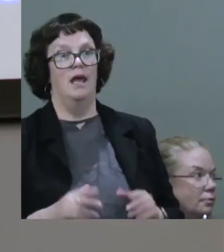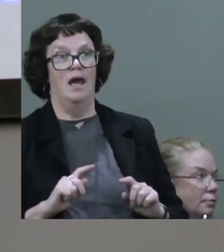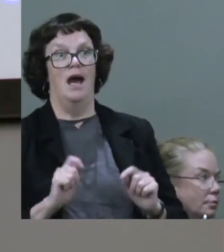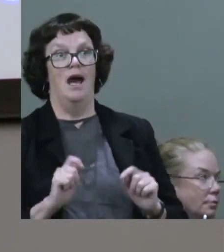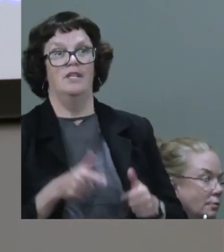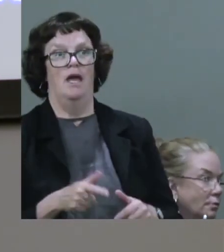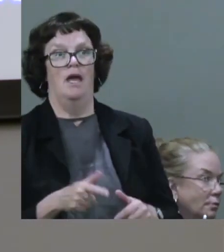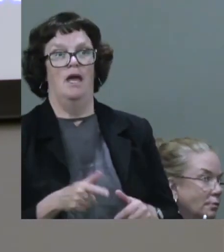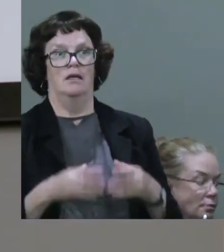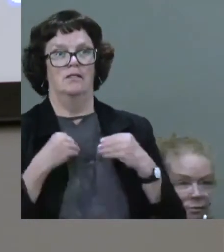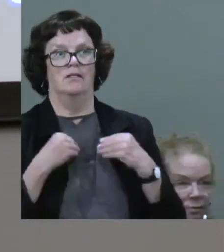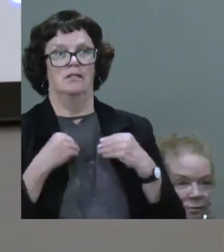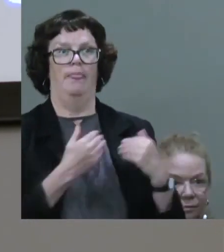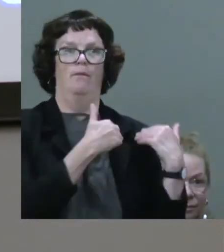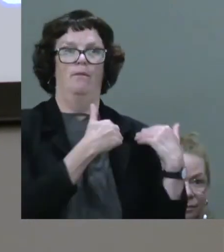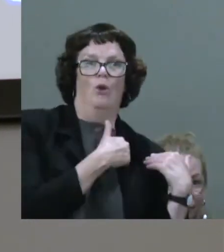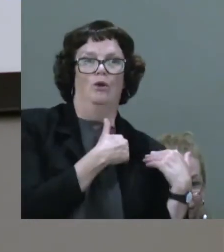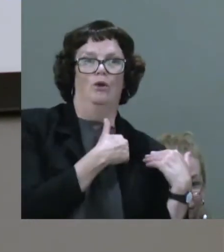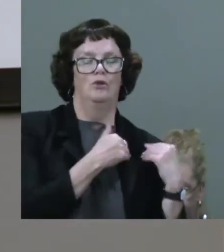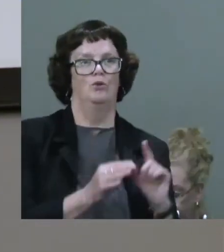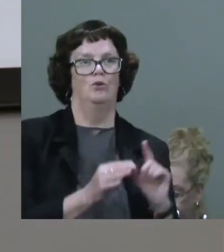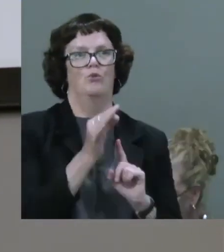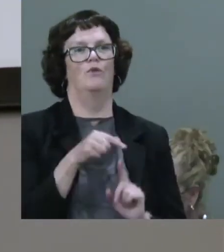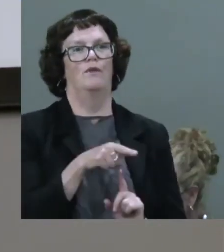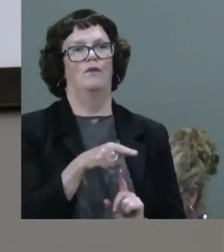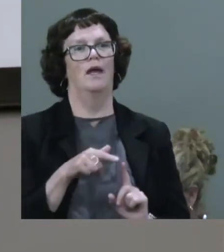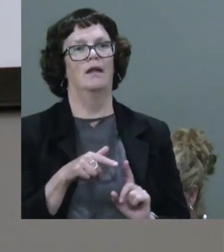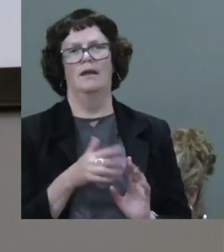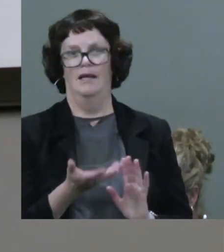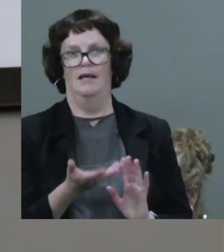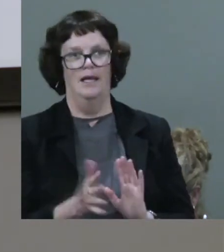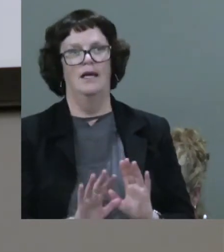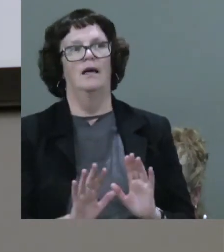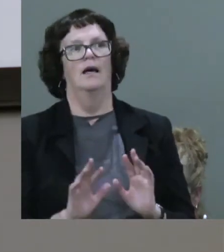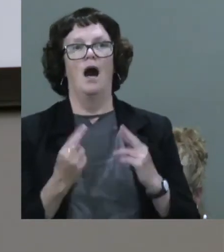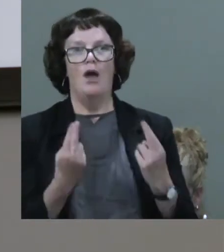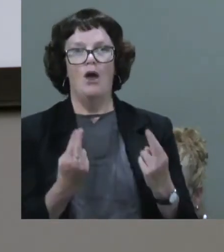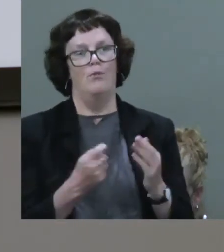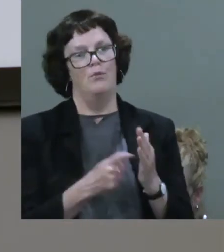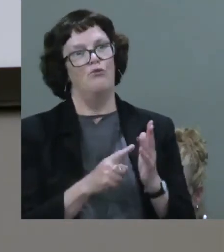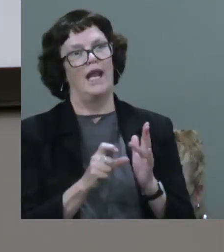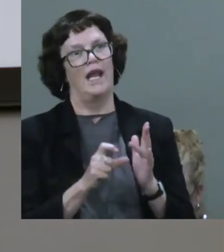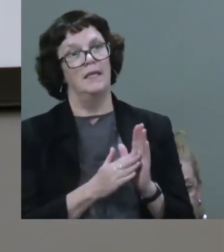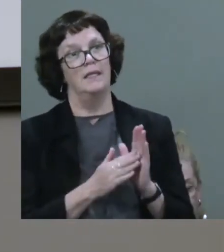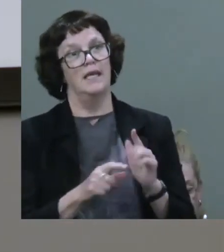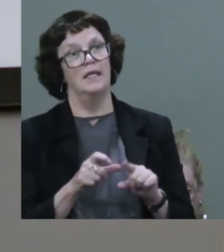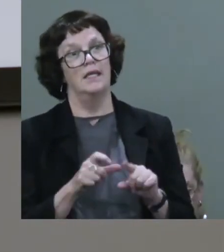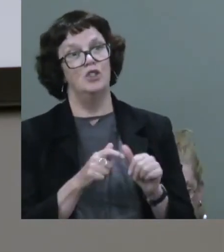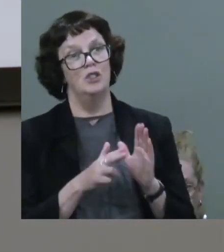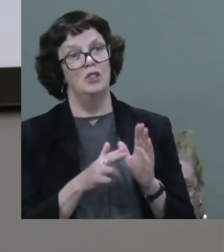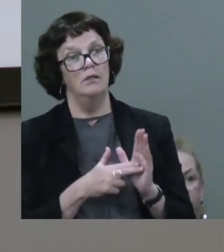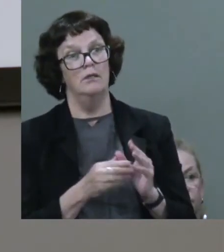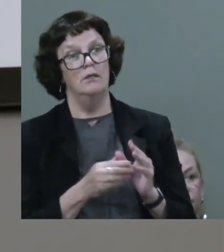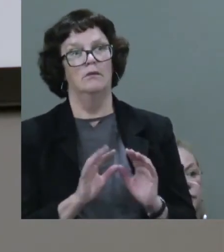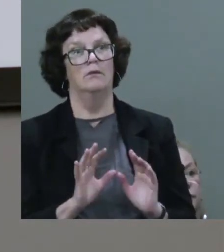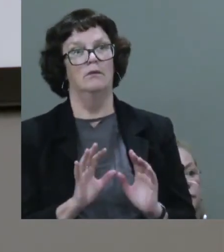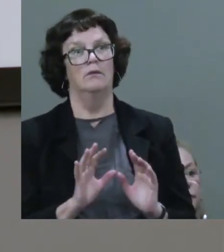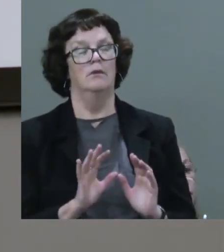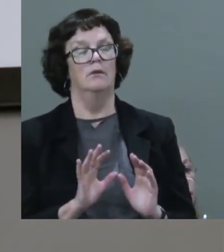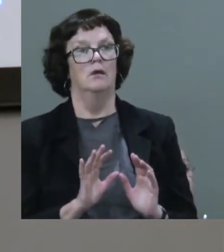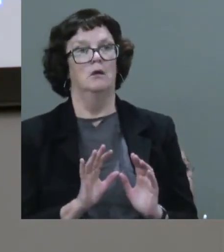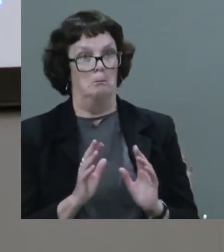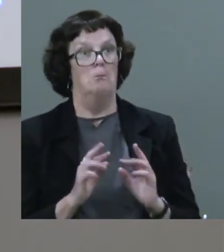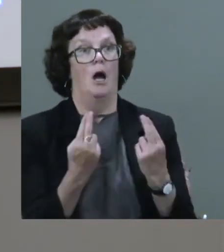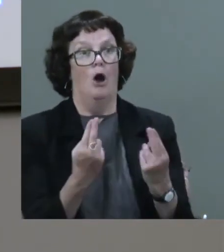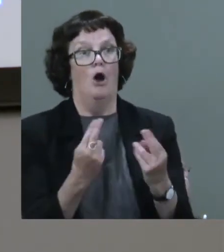the bloody thing right. And I hope to see a recommendation, not wanting to pre-empt the Royal Commission at all, but I hope to see a